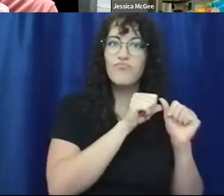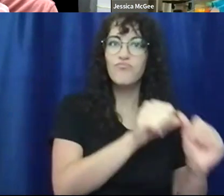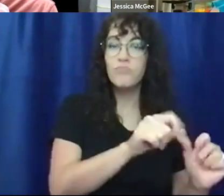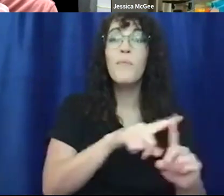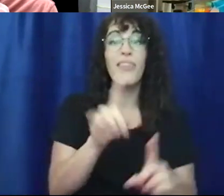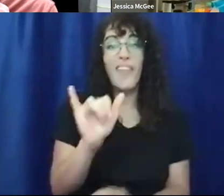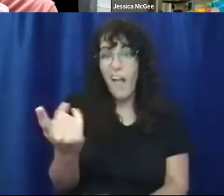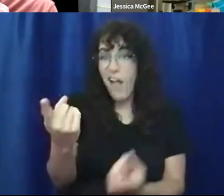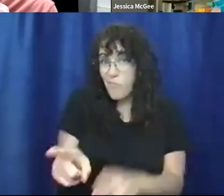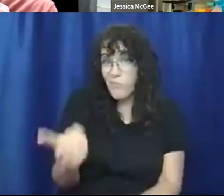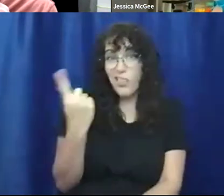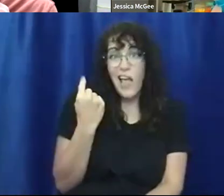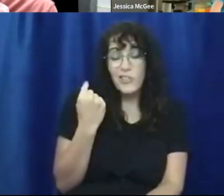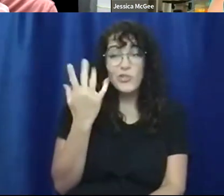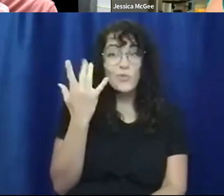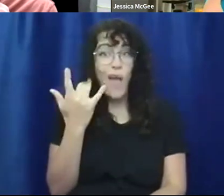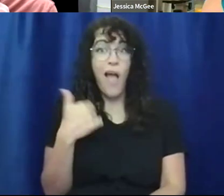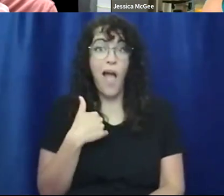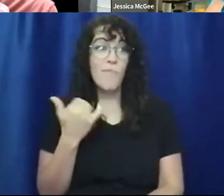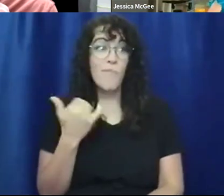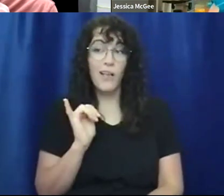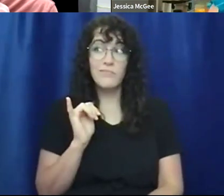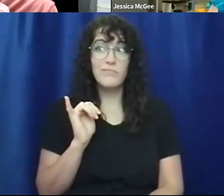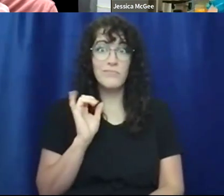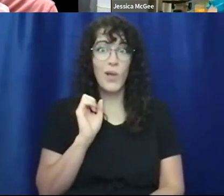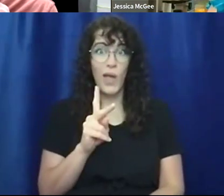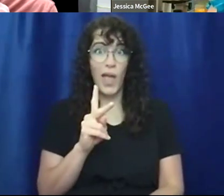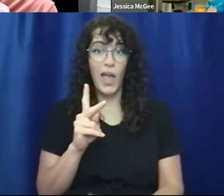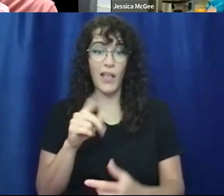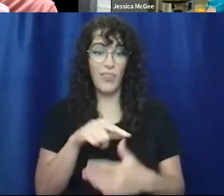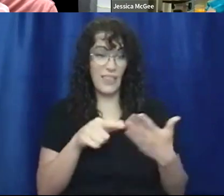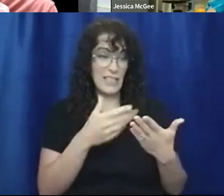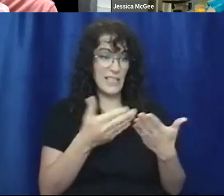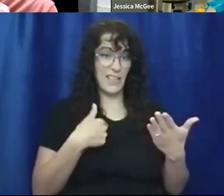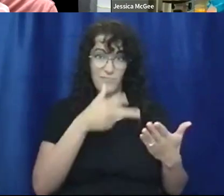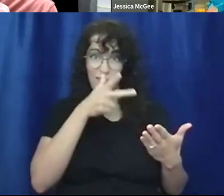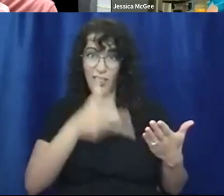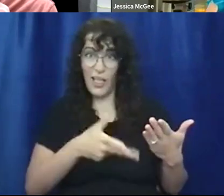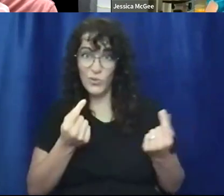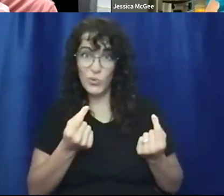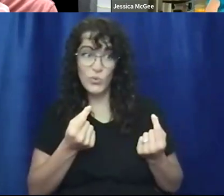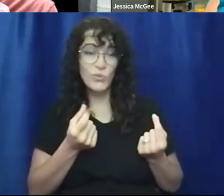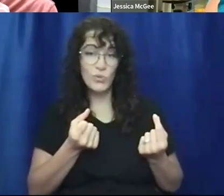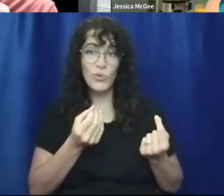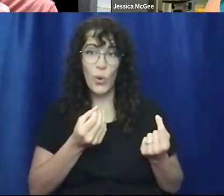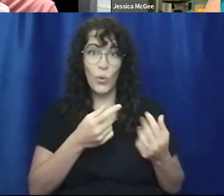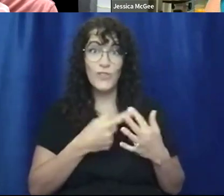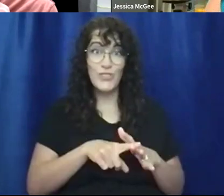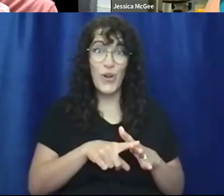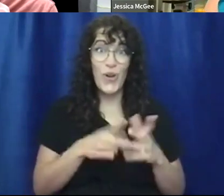year and it was really due to me being like, these are the things you're not good at. And so start off with literally like